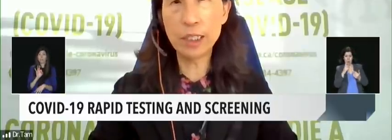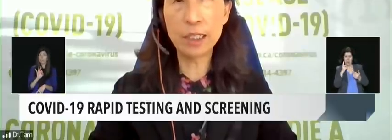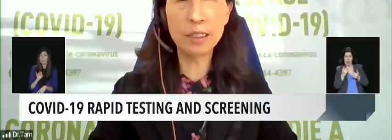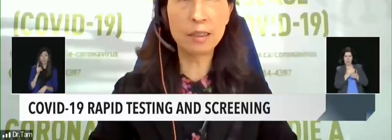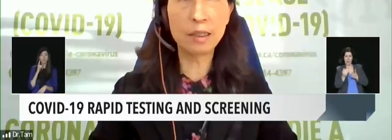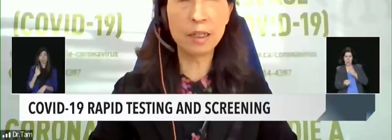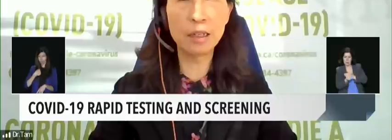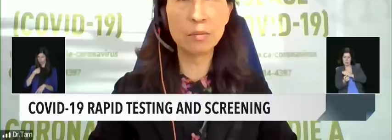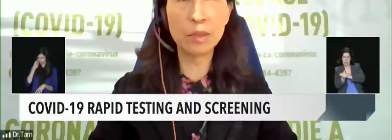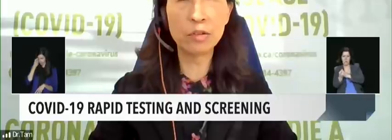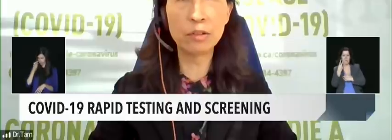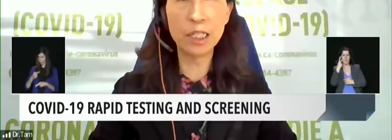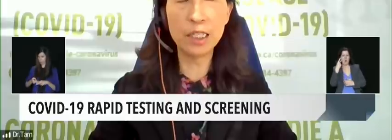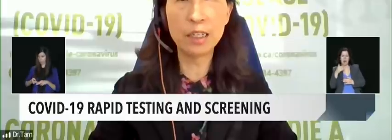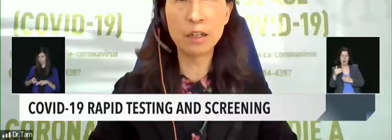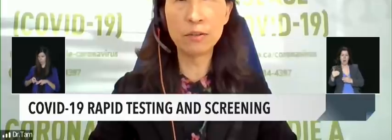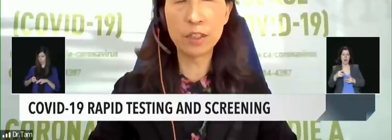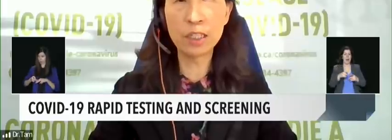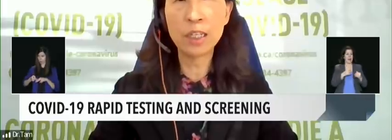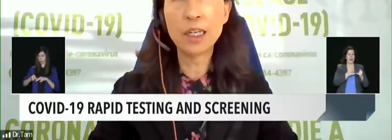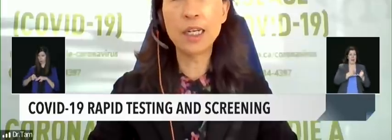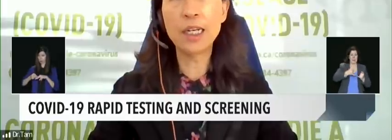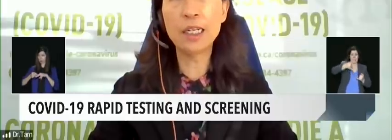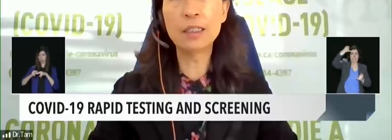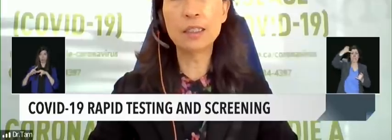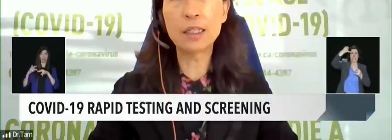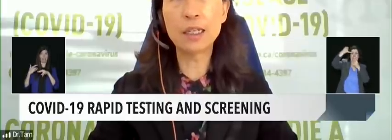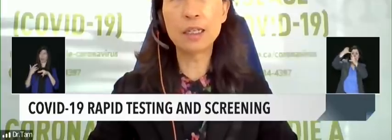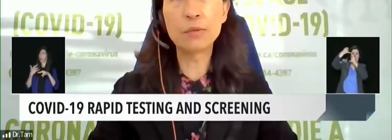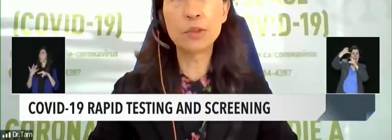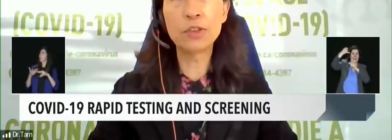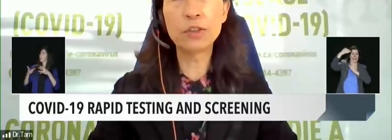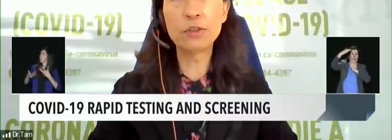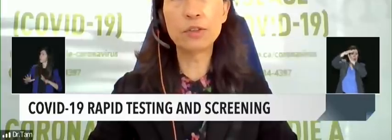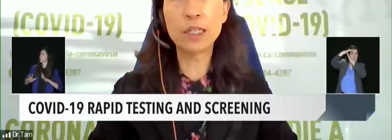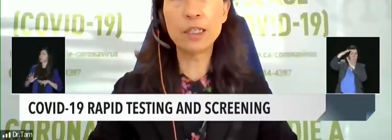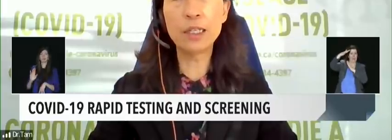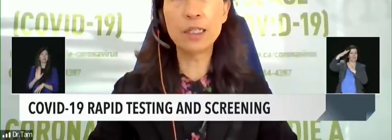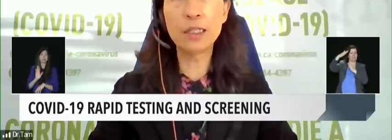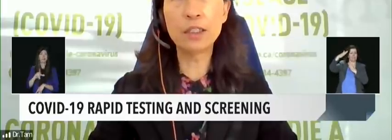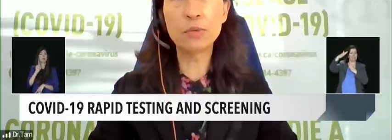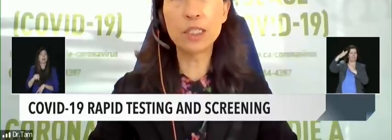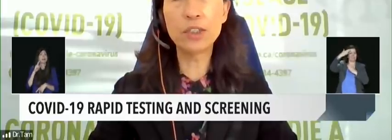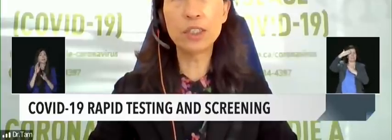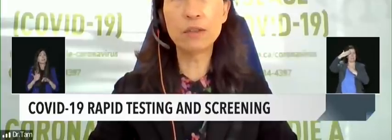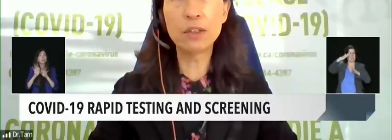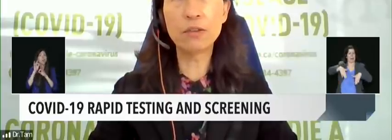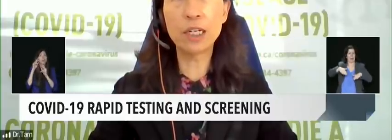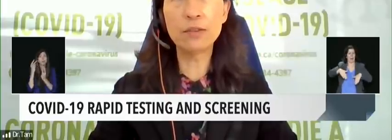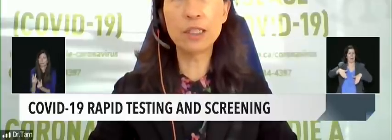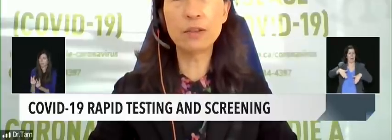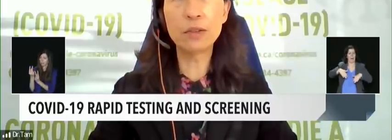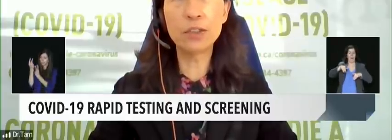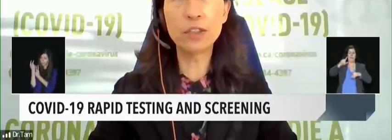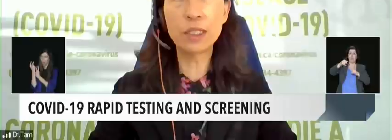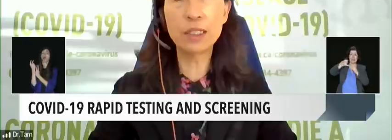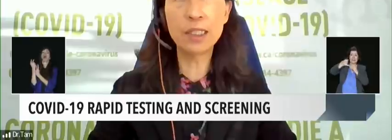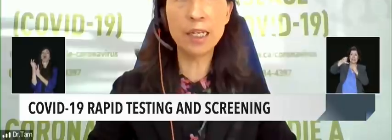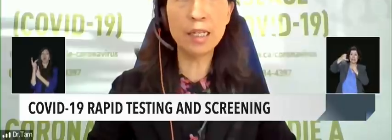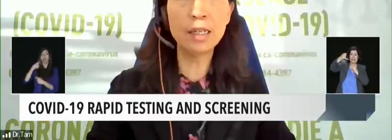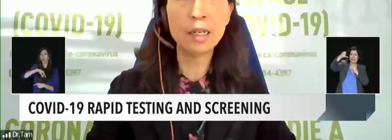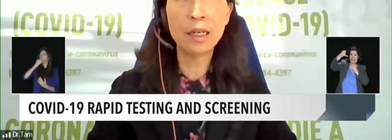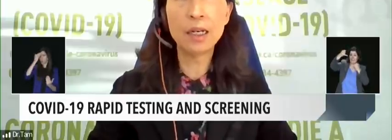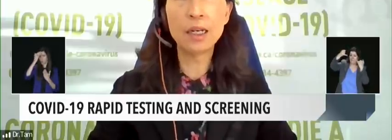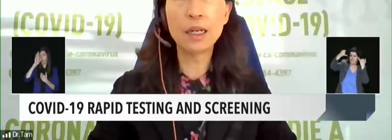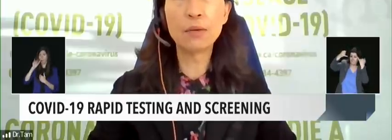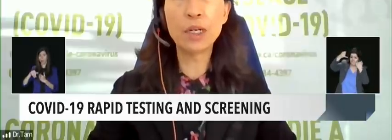after the peak is truly over. And so, I think in interpretation of the graphs that we are showing